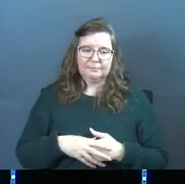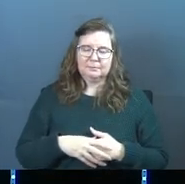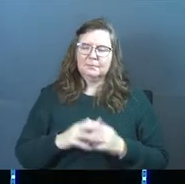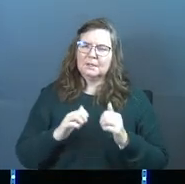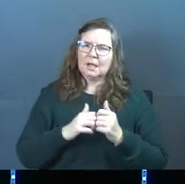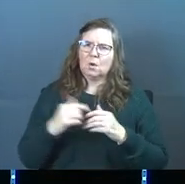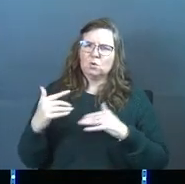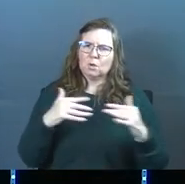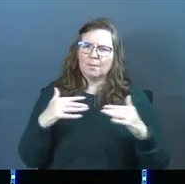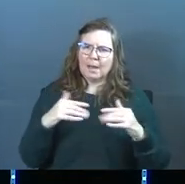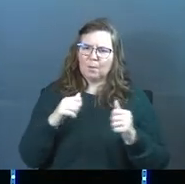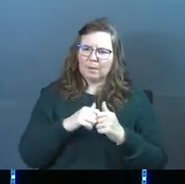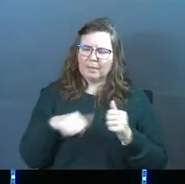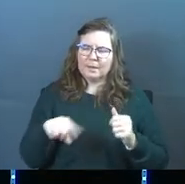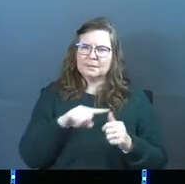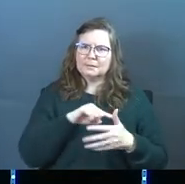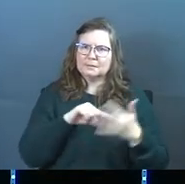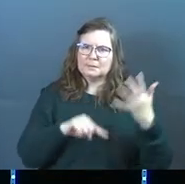So how do you combat these?